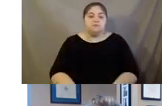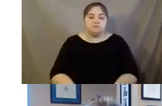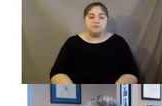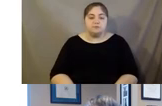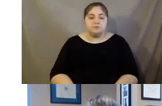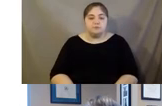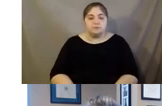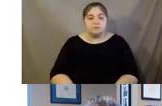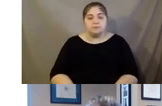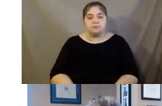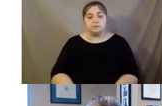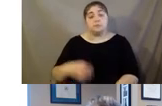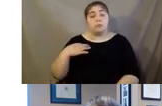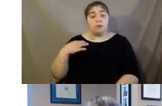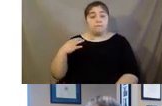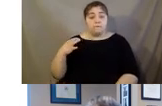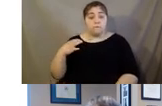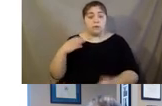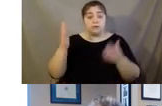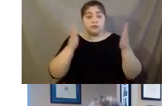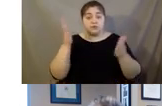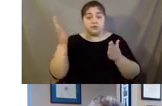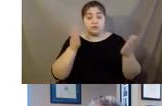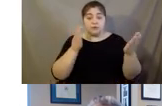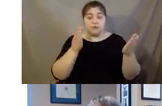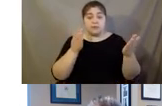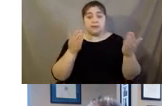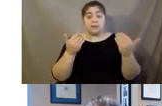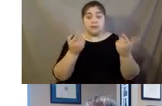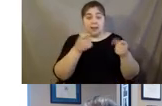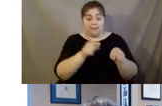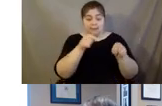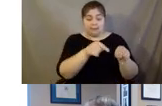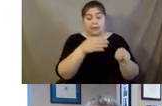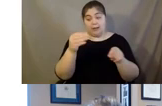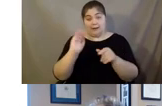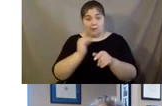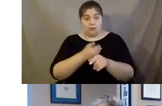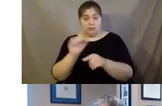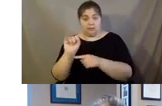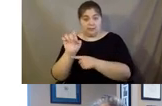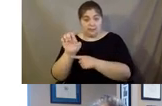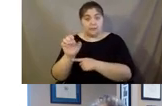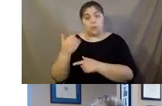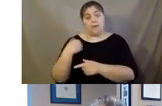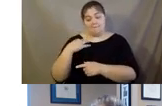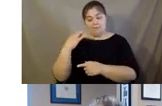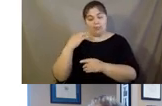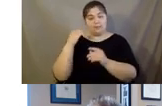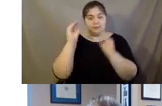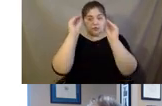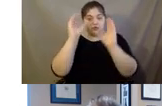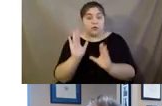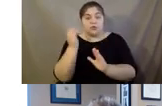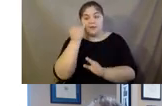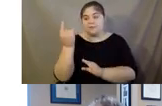Volunteer services also happen here at our site. We have volunteer instructors. So if you know someone who has a particular interest and